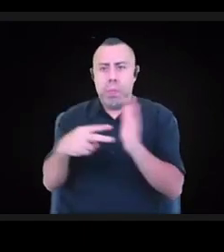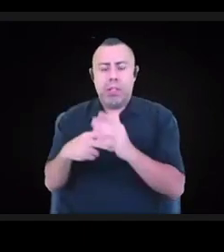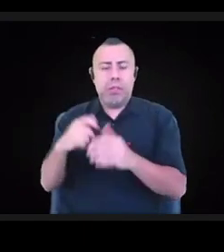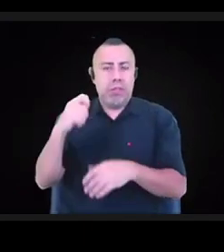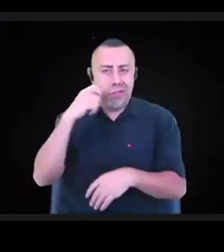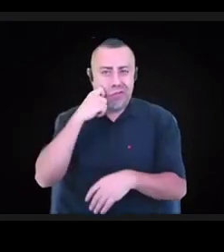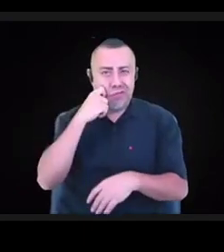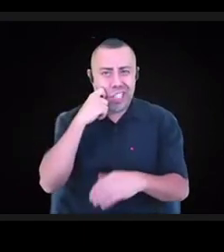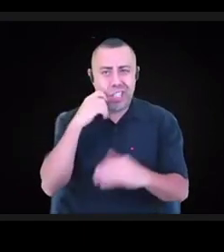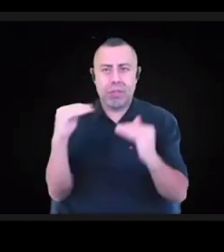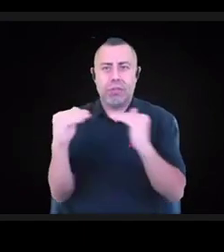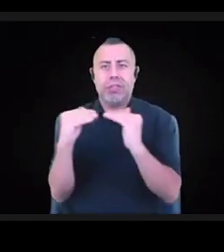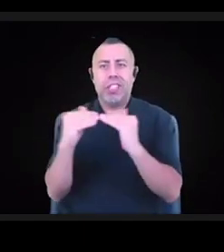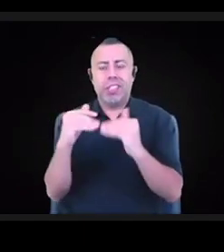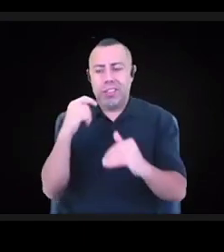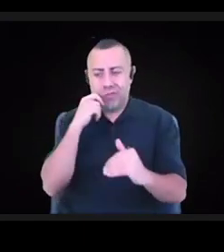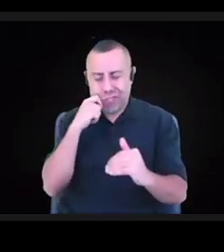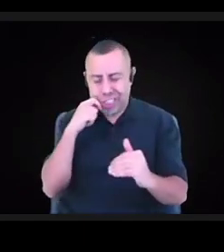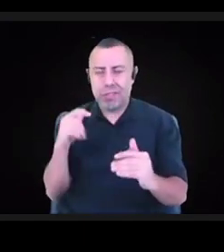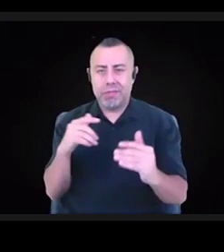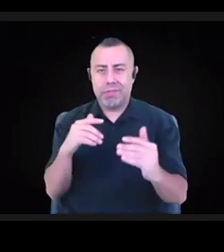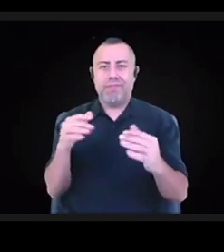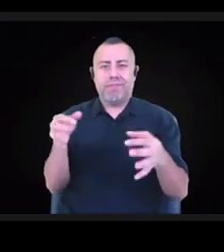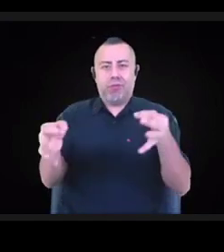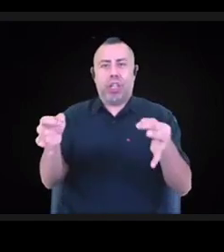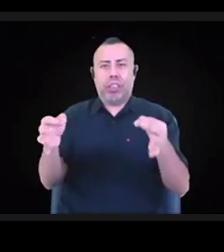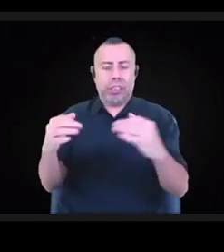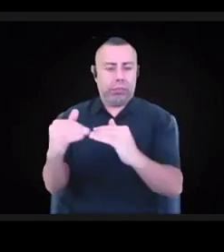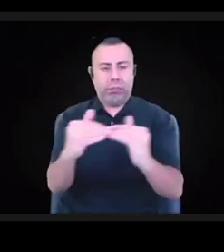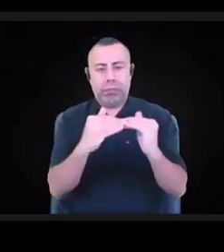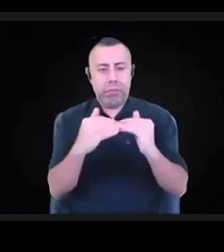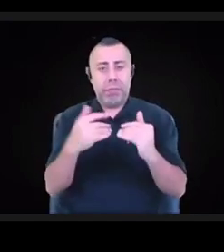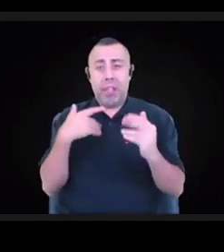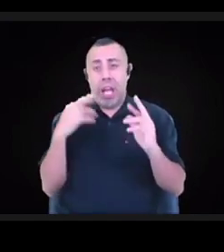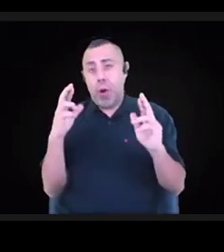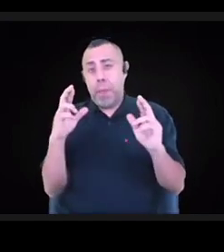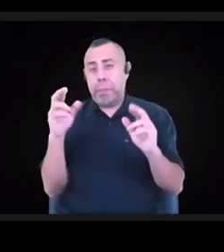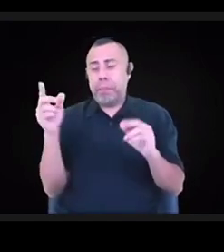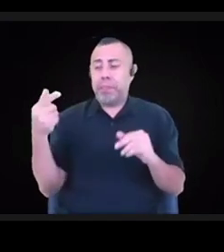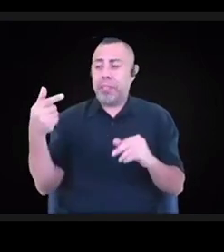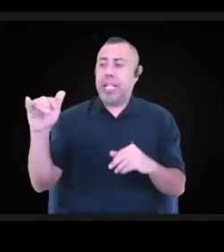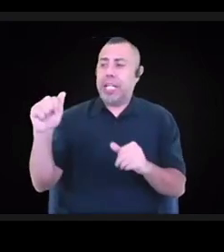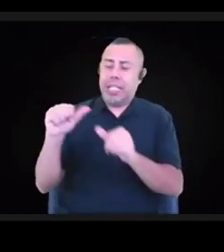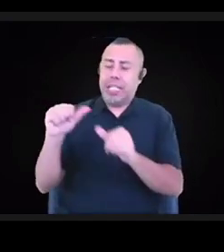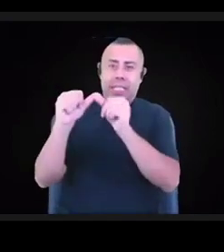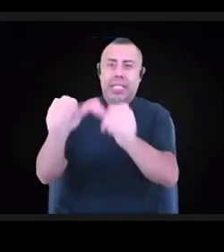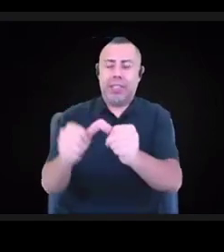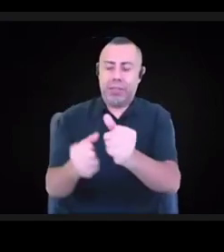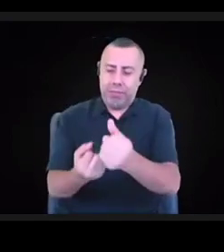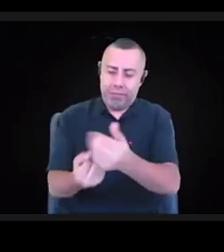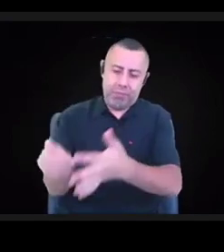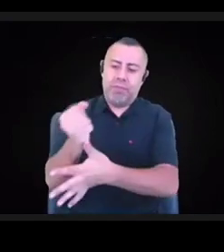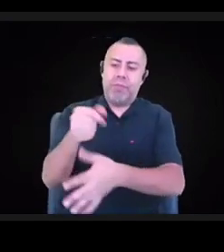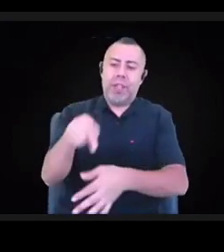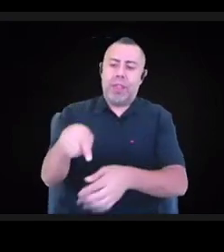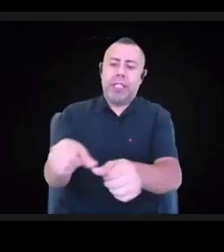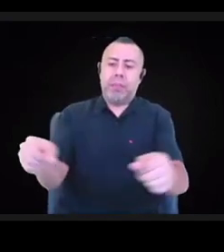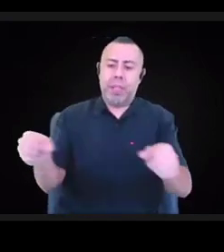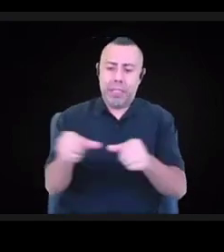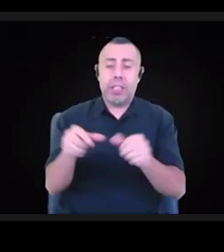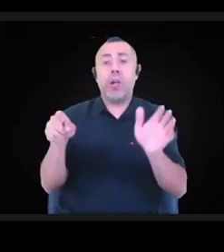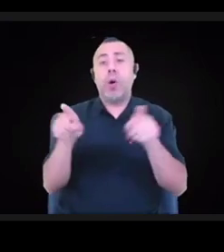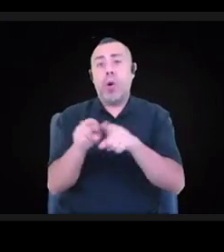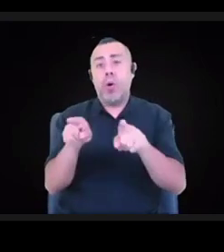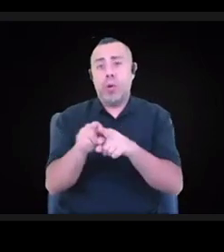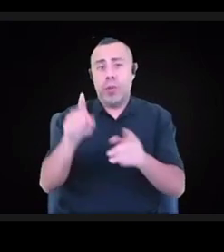GIA continues to prioritize this space. Also want to acknowledge that we here on the West Coast also